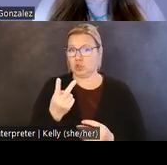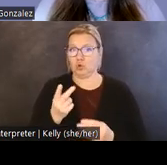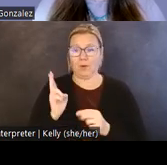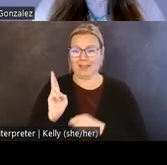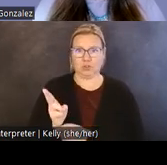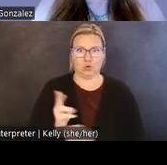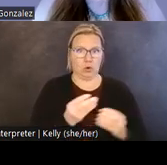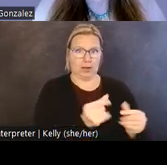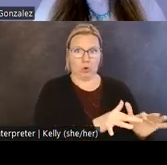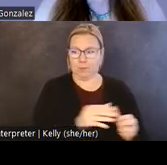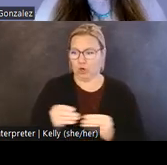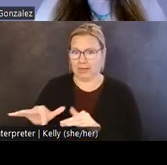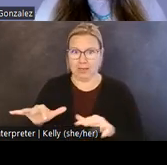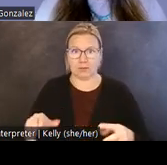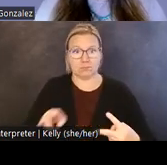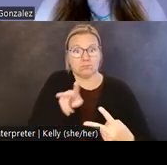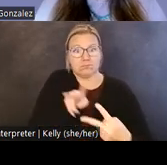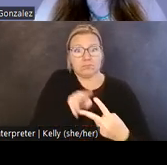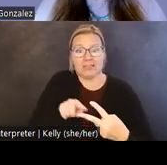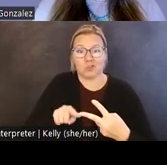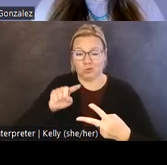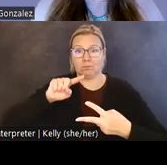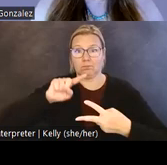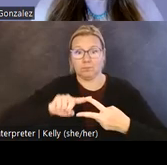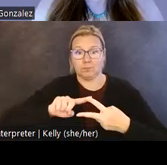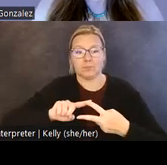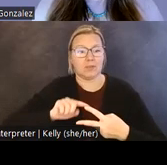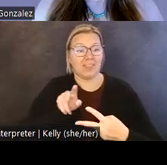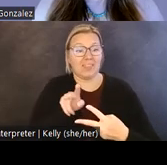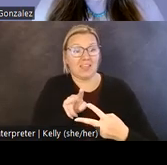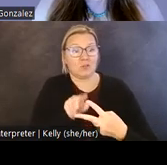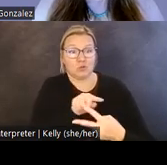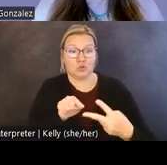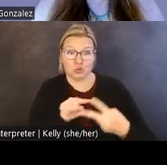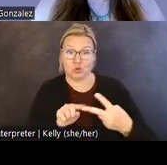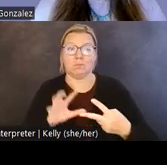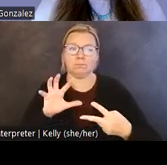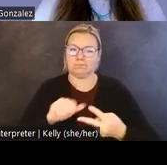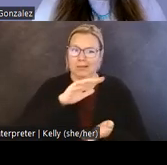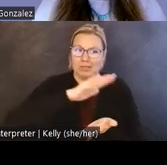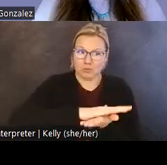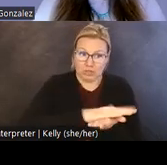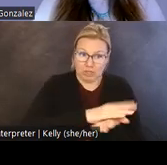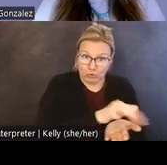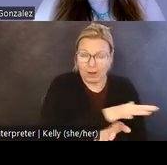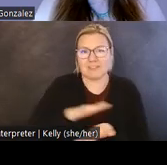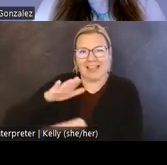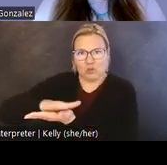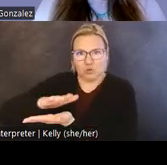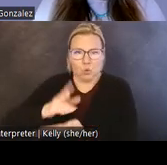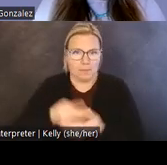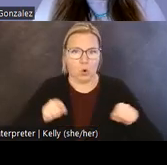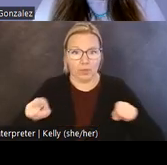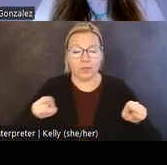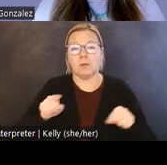reservation, the Uxiat Powwow Grounds and the Grand Ronde Agency School. Both of these studies were carried out in conjunction with our